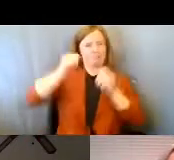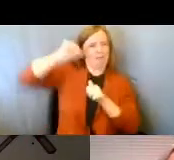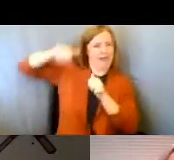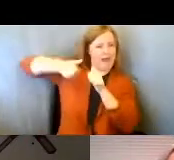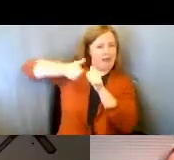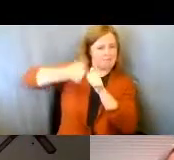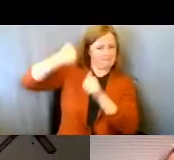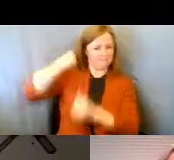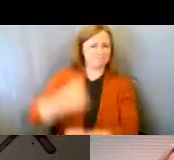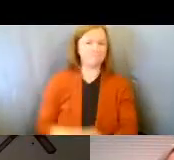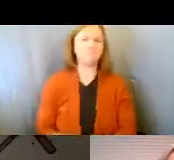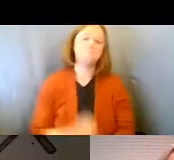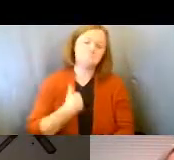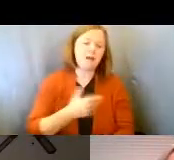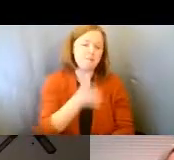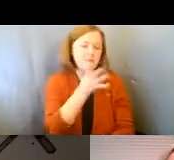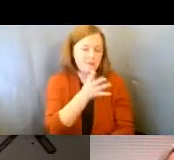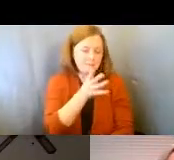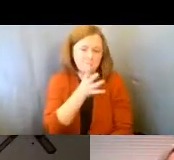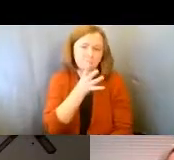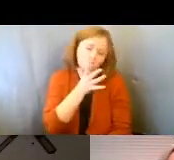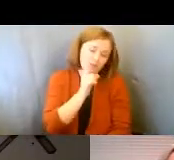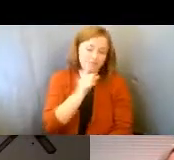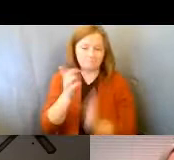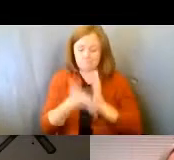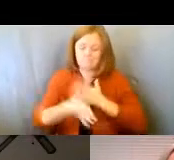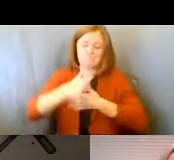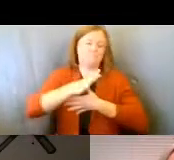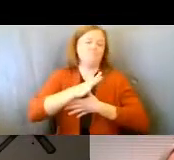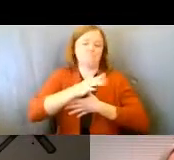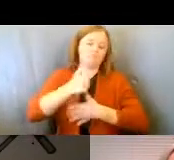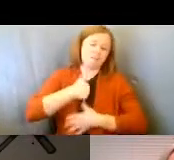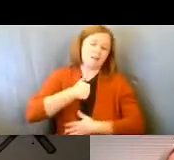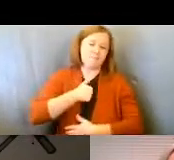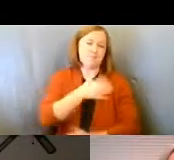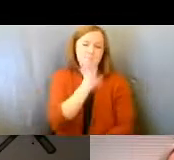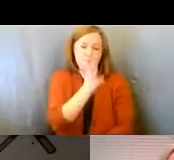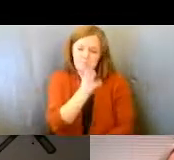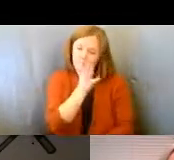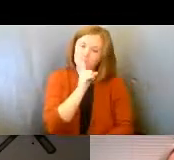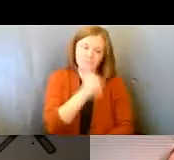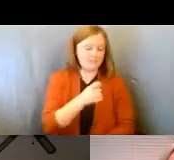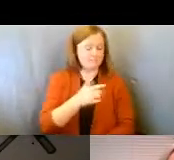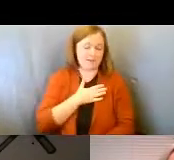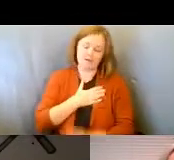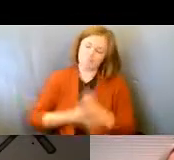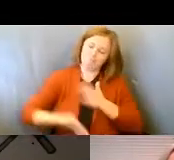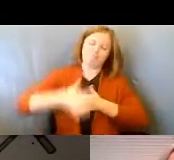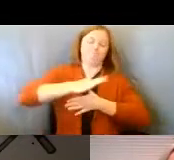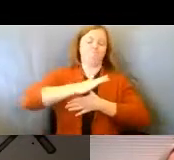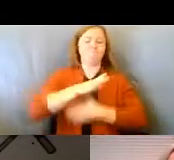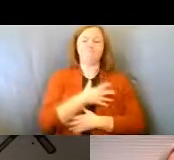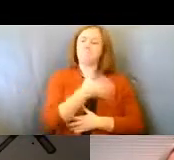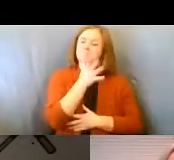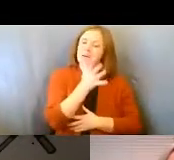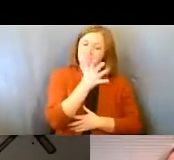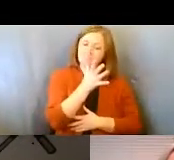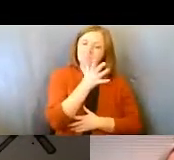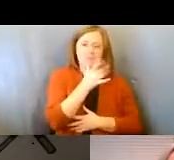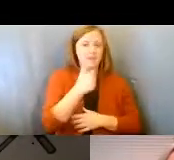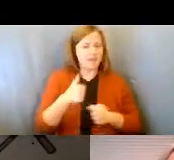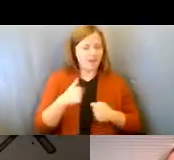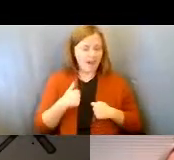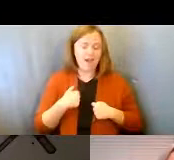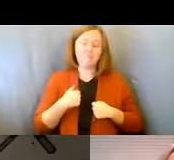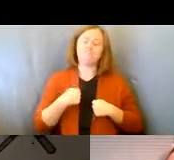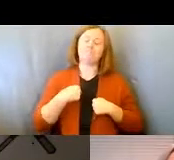I'm, I'm a mom more than anything. Um, first and foremost, I'm a mother and I've been here